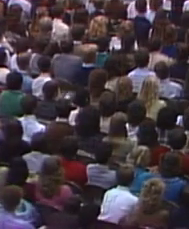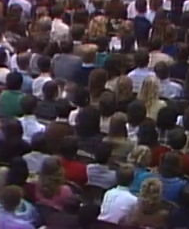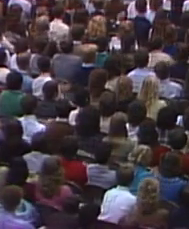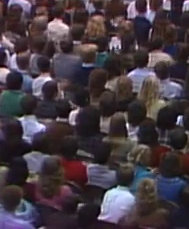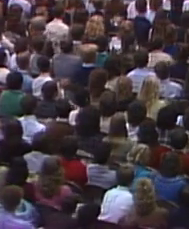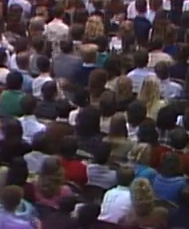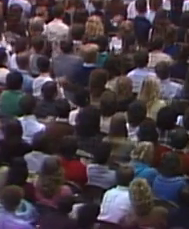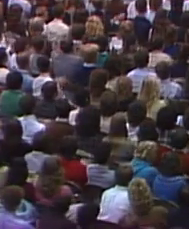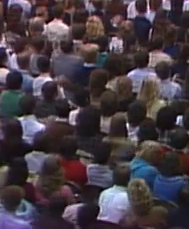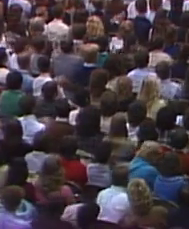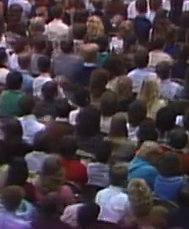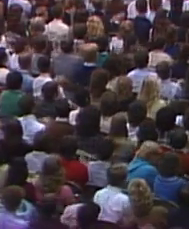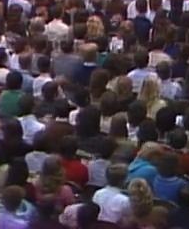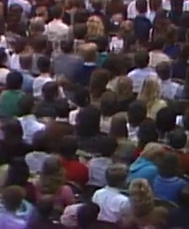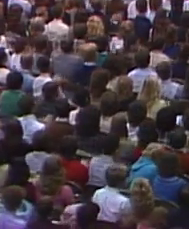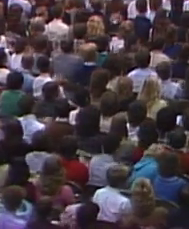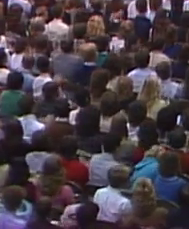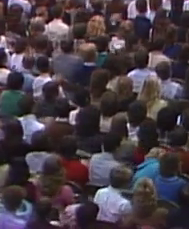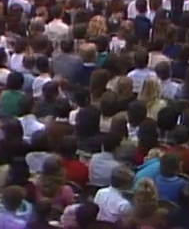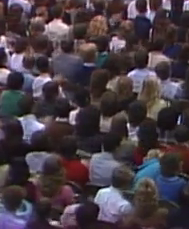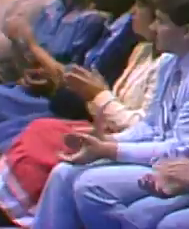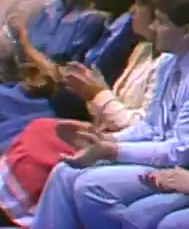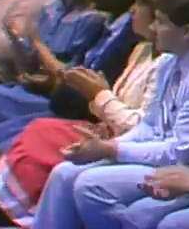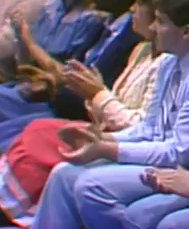In Jesus'